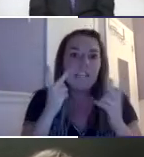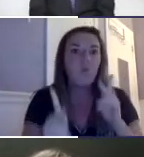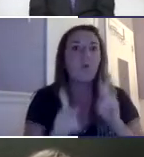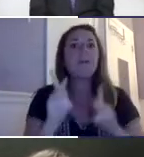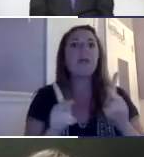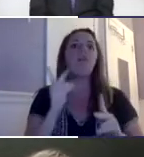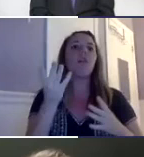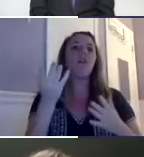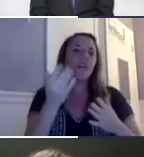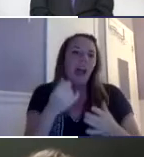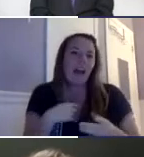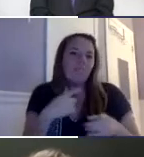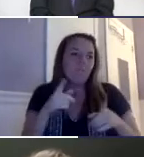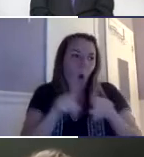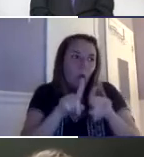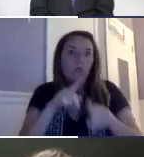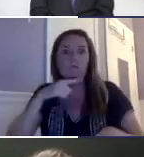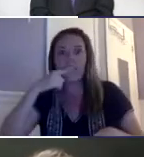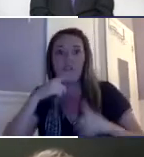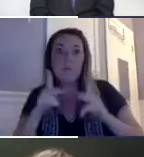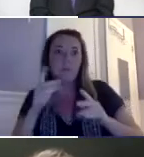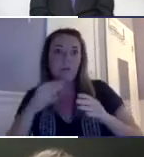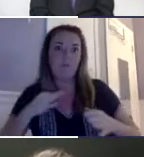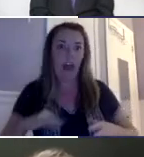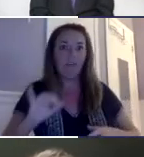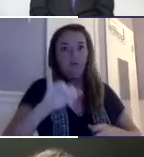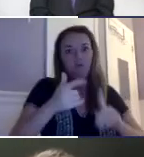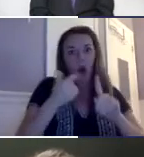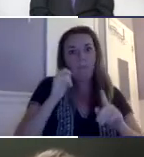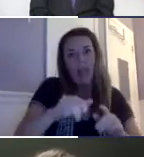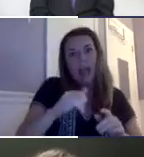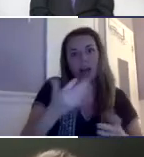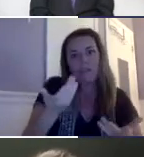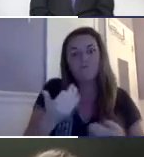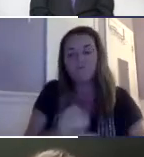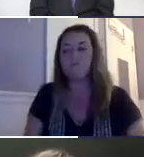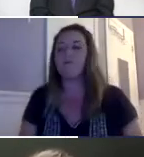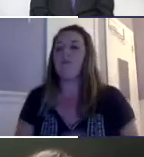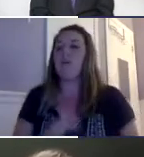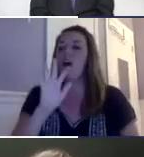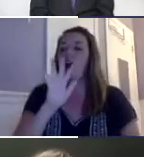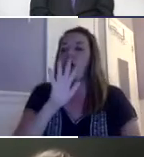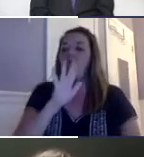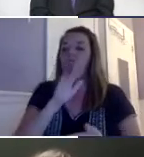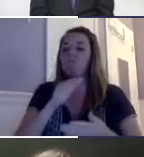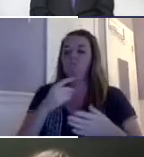because deaf people are very visual. Deaf people will also, I mean, hearing people can benefit from that as well.